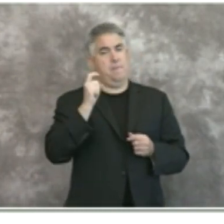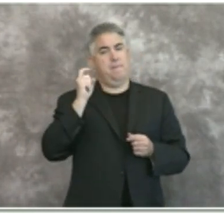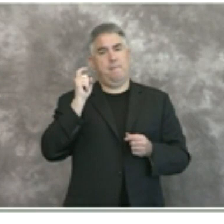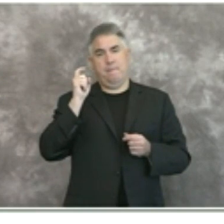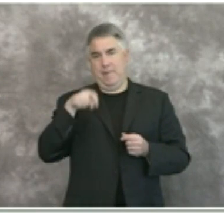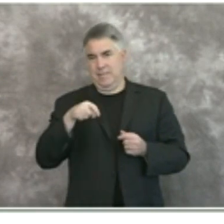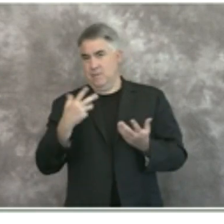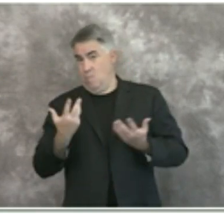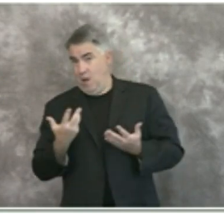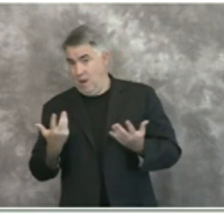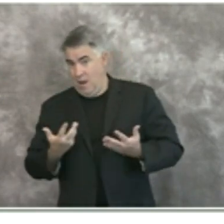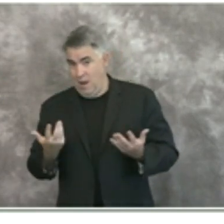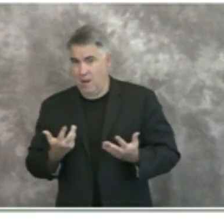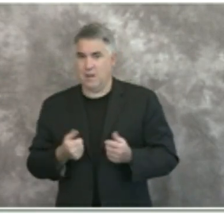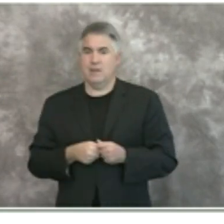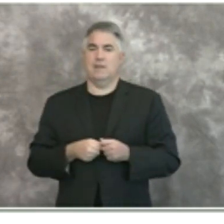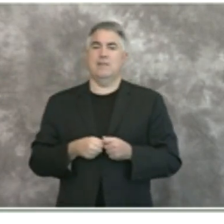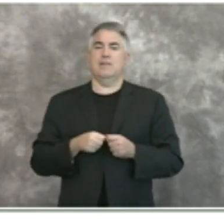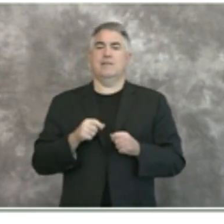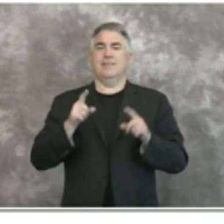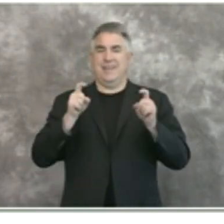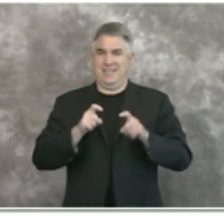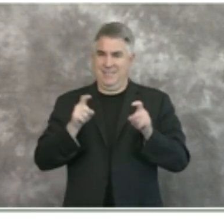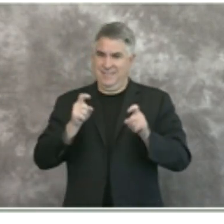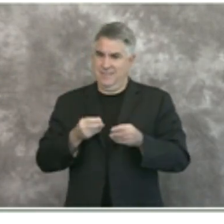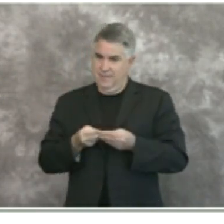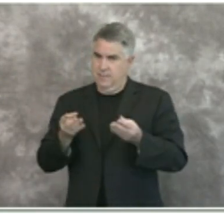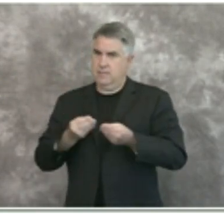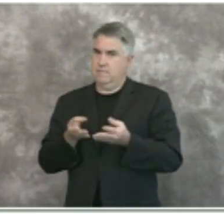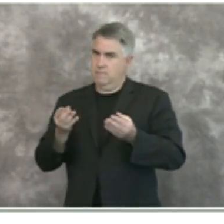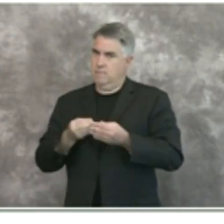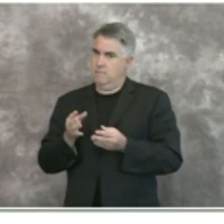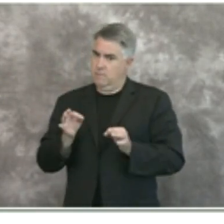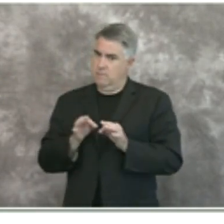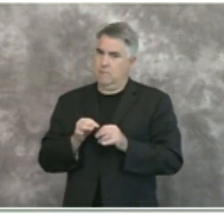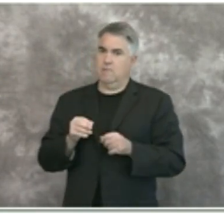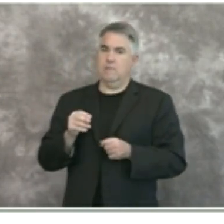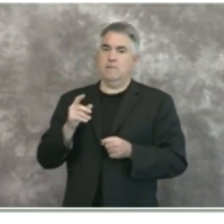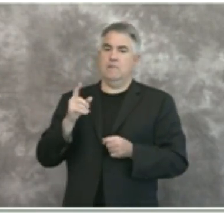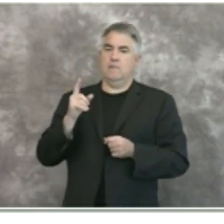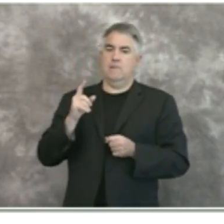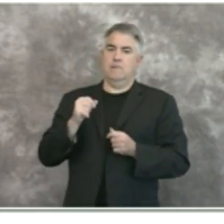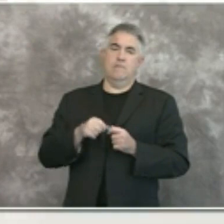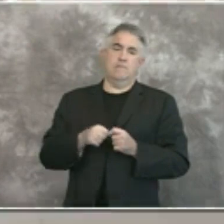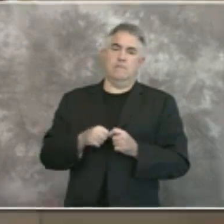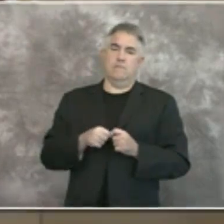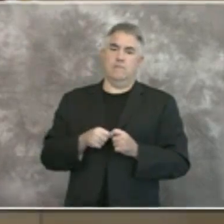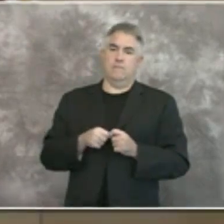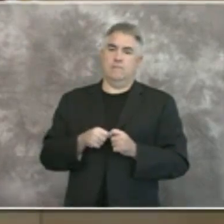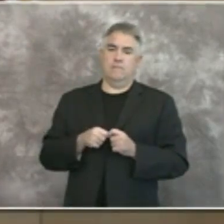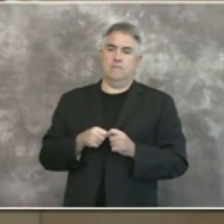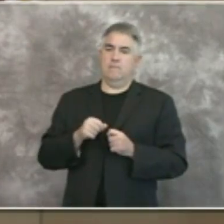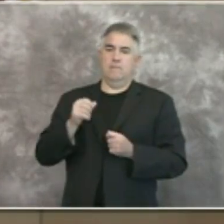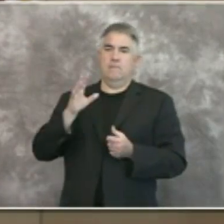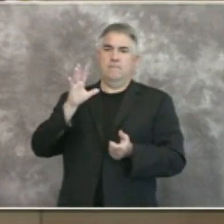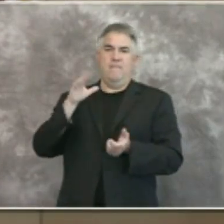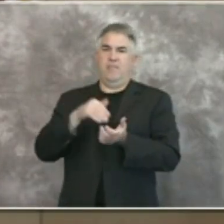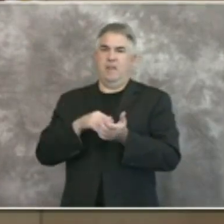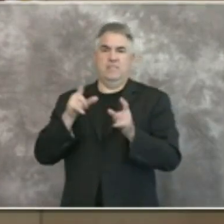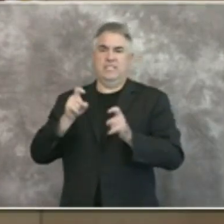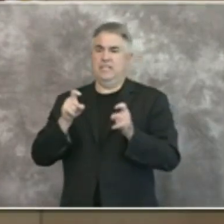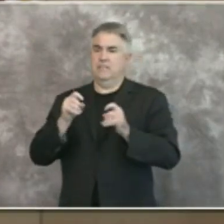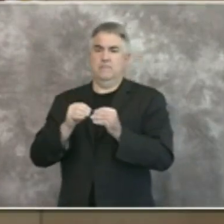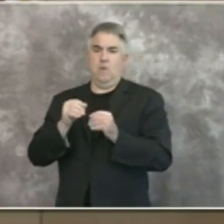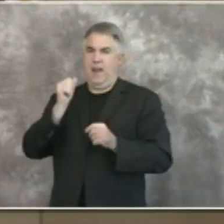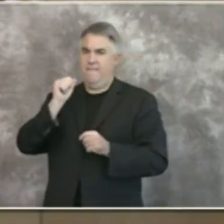we will test two tests per 1000 individuals on a daily basis so that will go up to